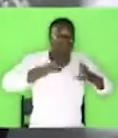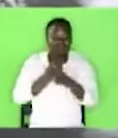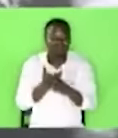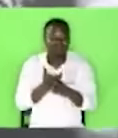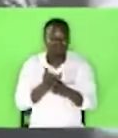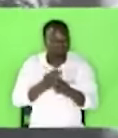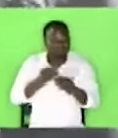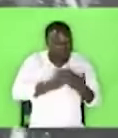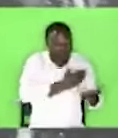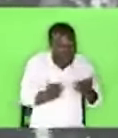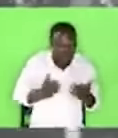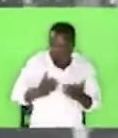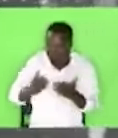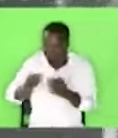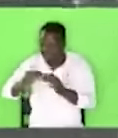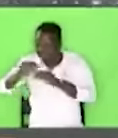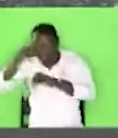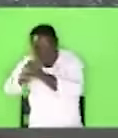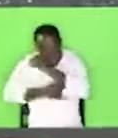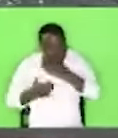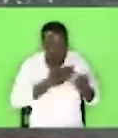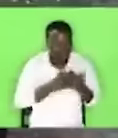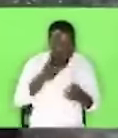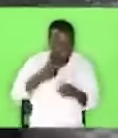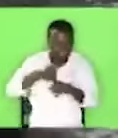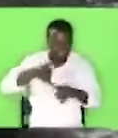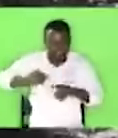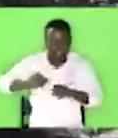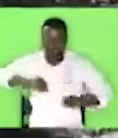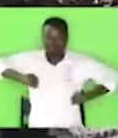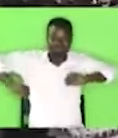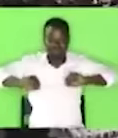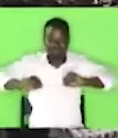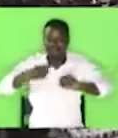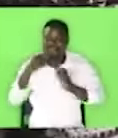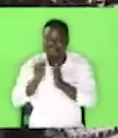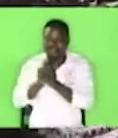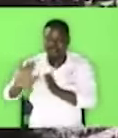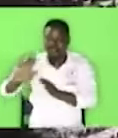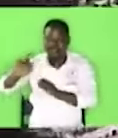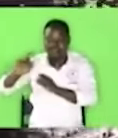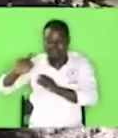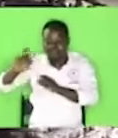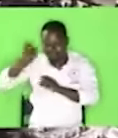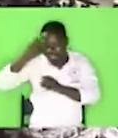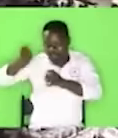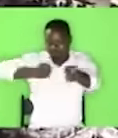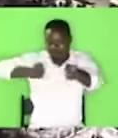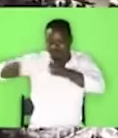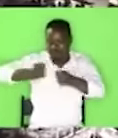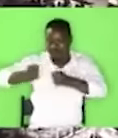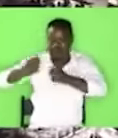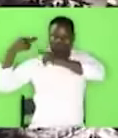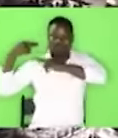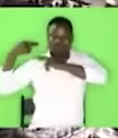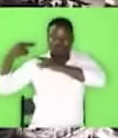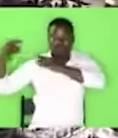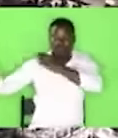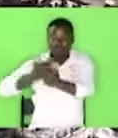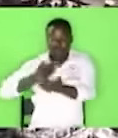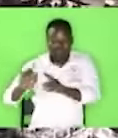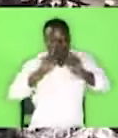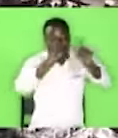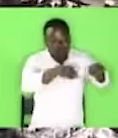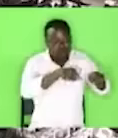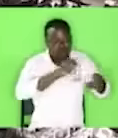So Isaiah says that his government is upon his shoulders. Wherever he gets to he puts his throne down